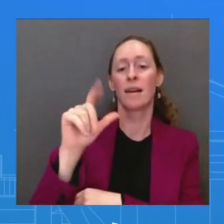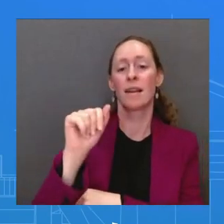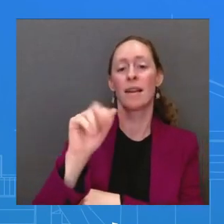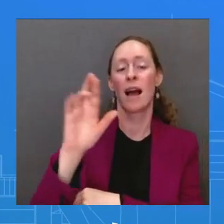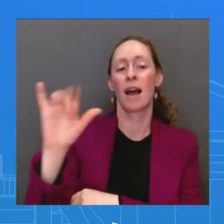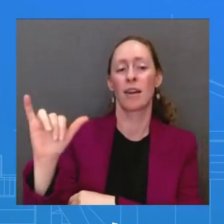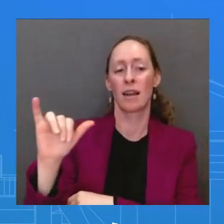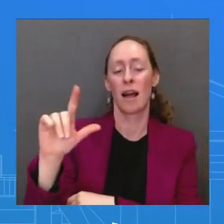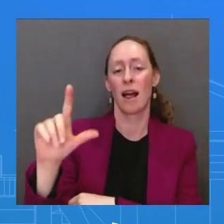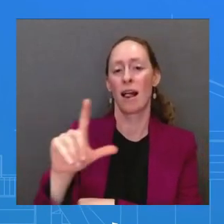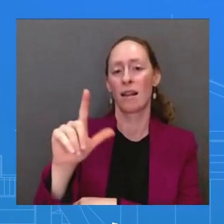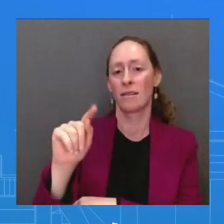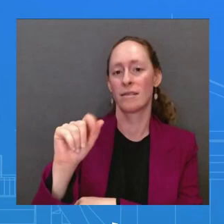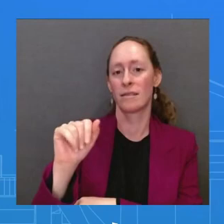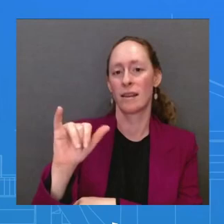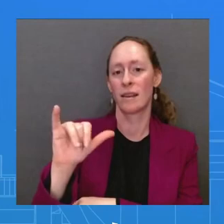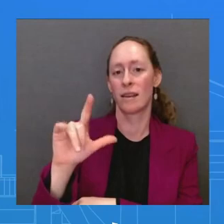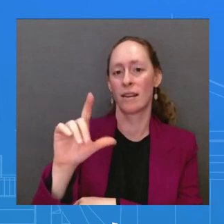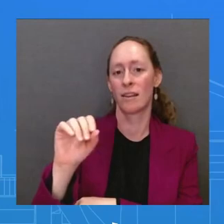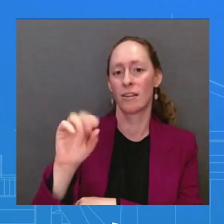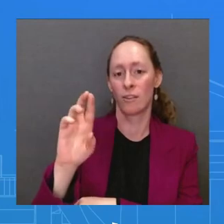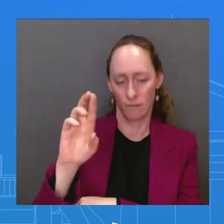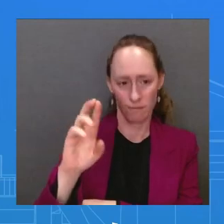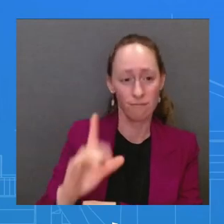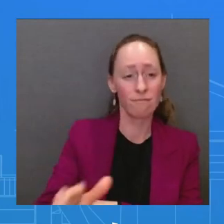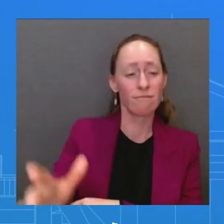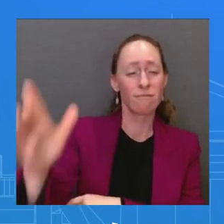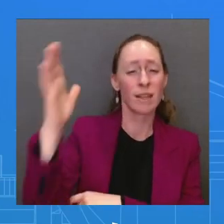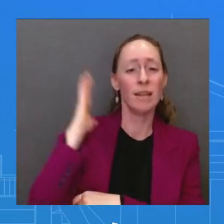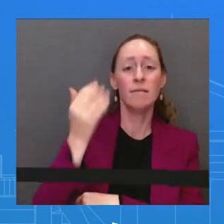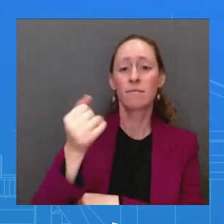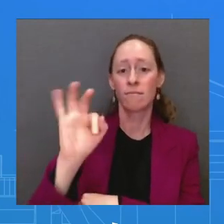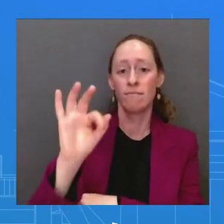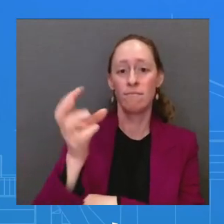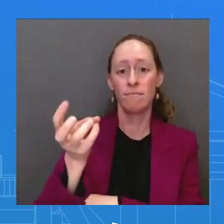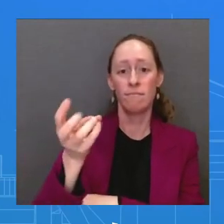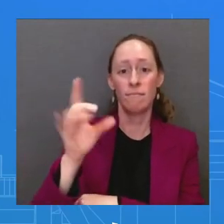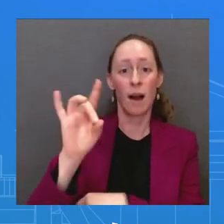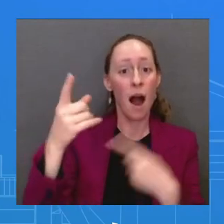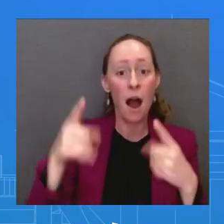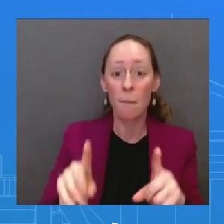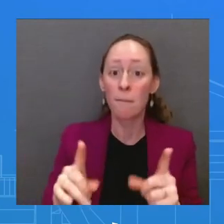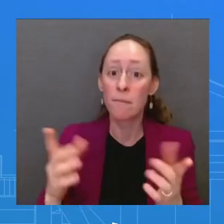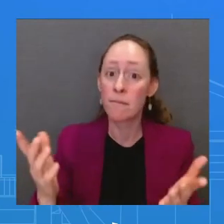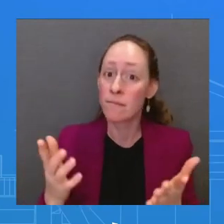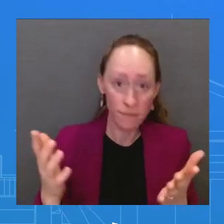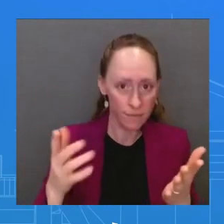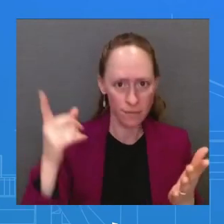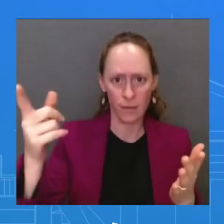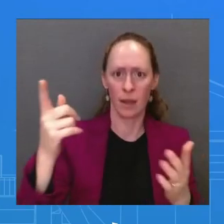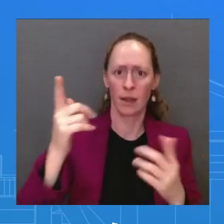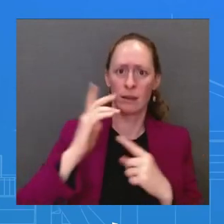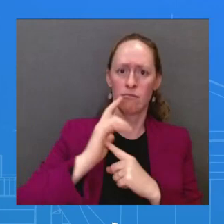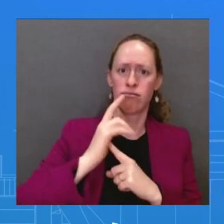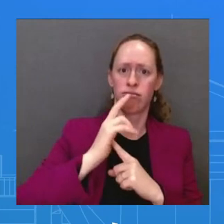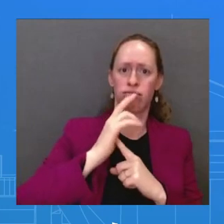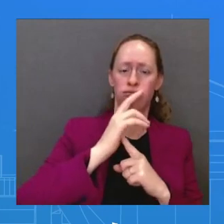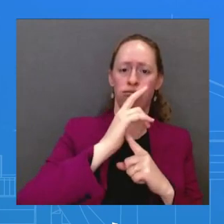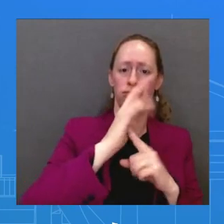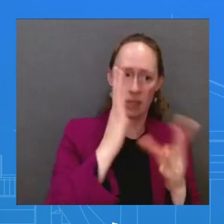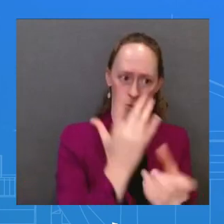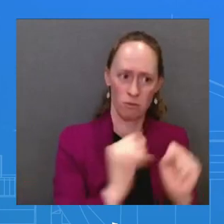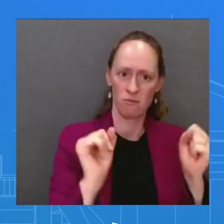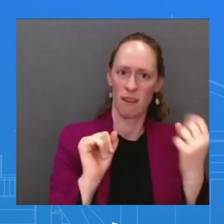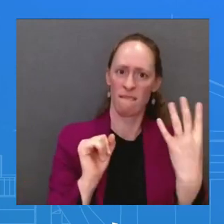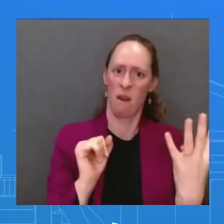Taylor led a helicopter team in Vietnam that rescued a four-man Army patrol unit, which had been surrounded by nearly